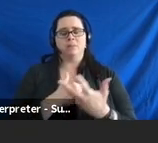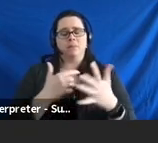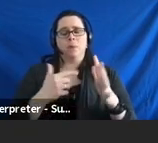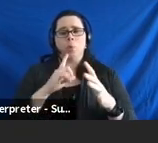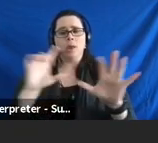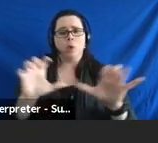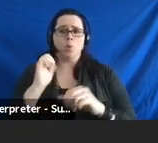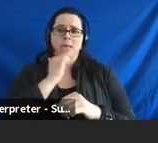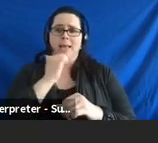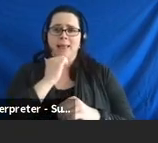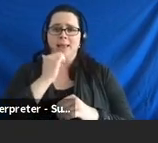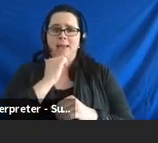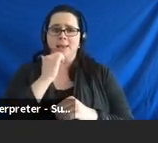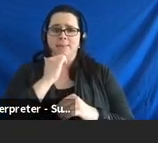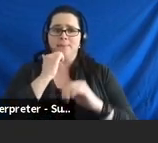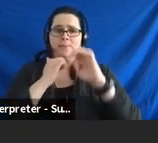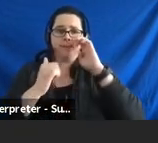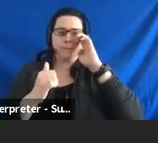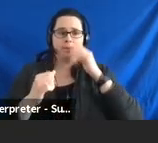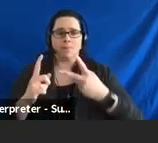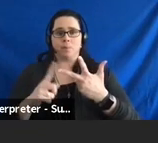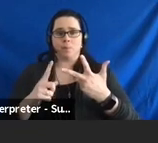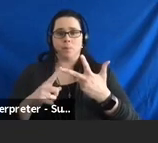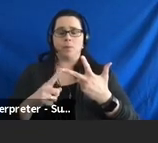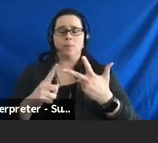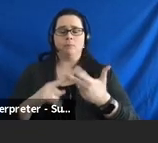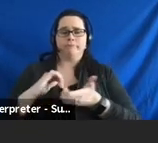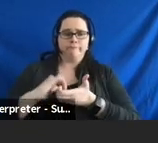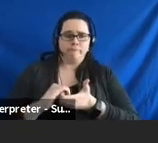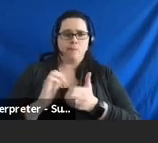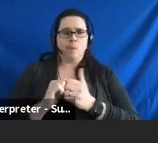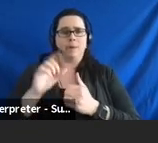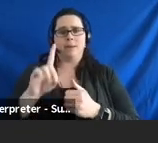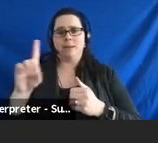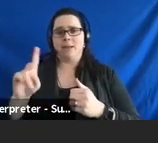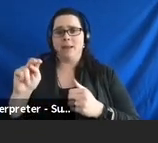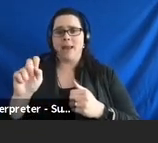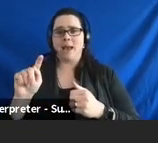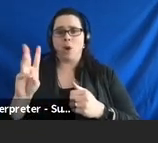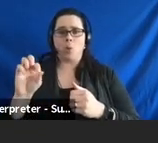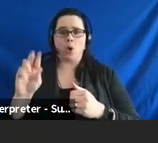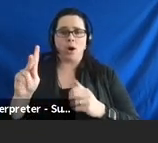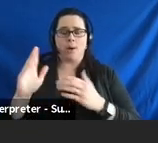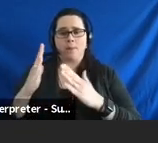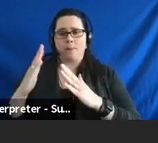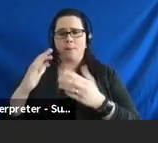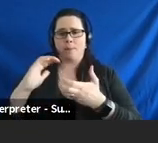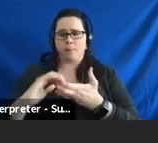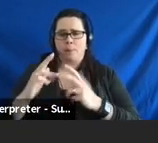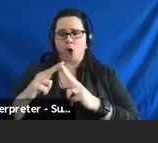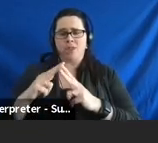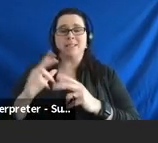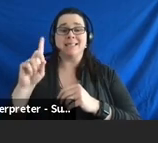do on a daily basis. The third one then, is to collaborate with our DD network partners, which again, this is Disability